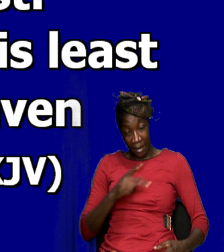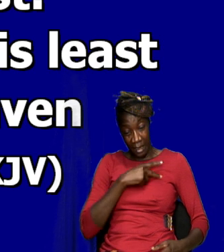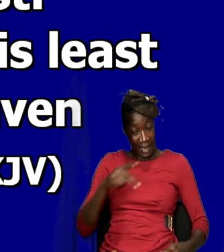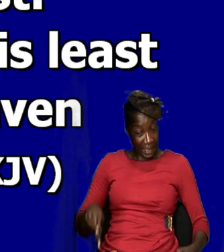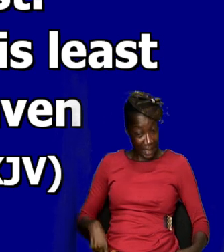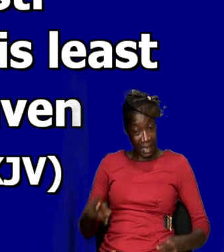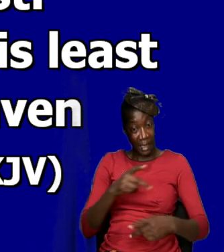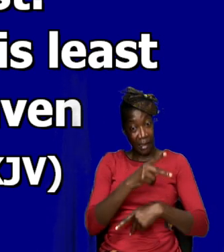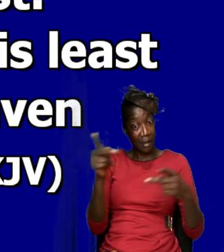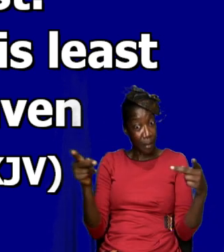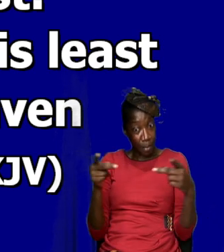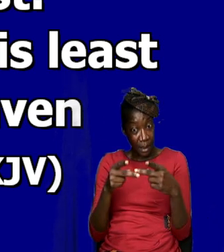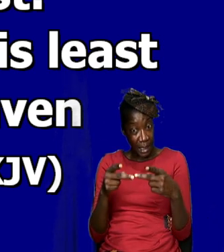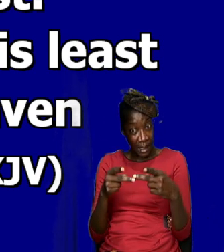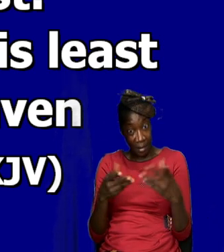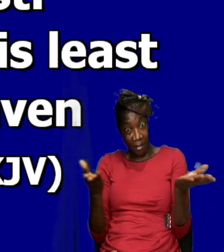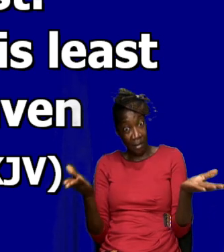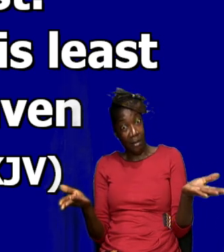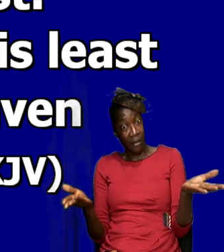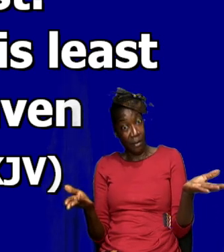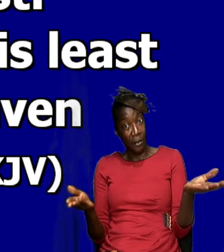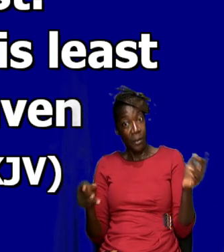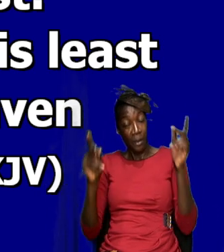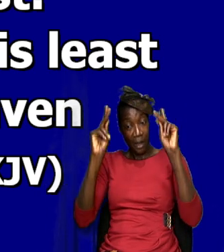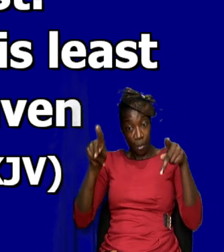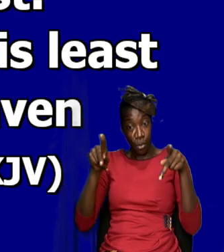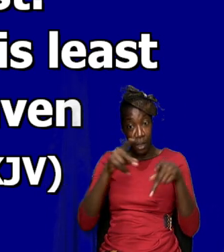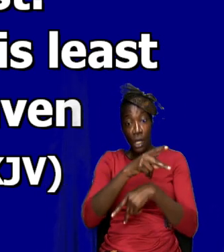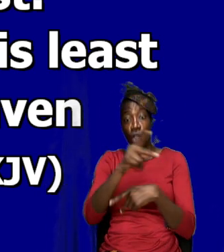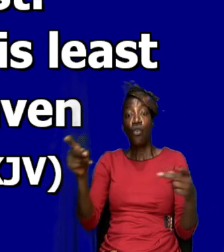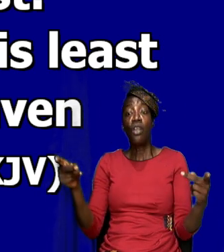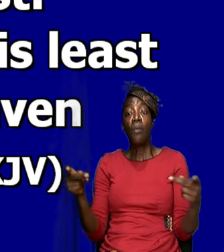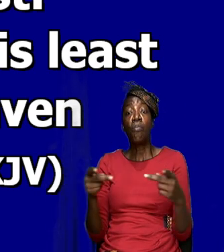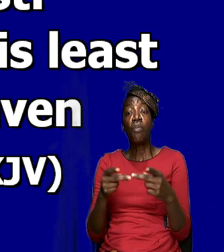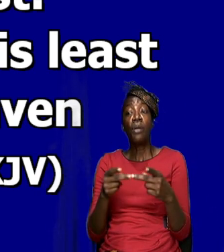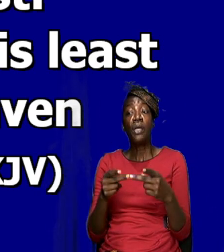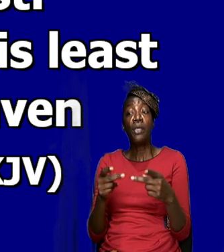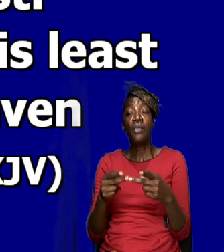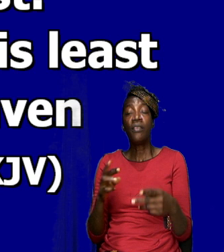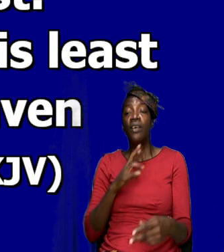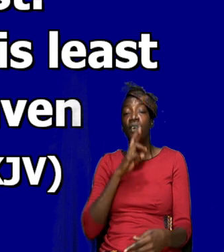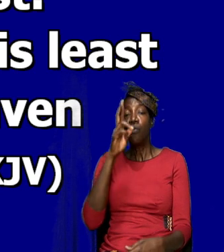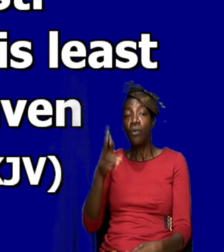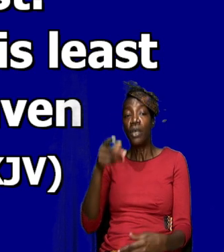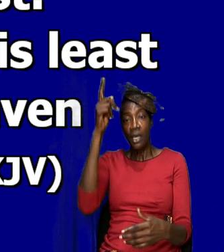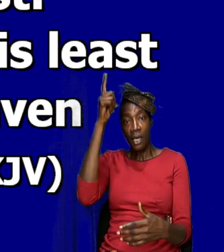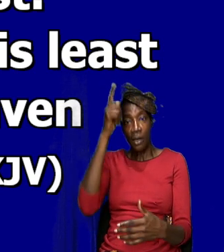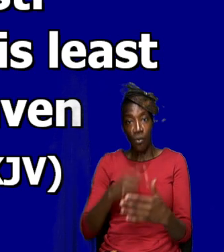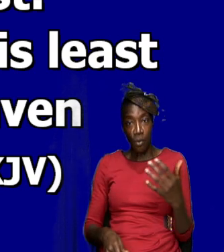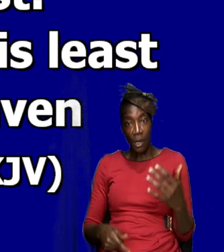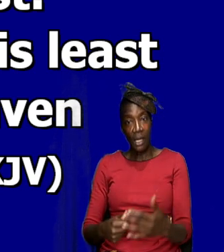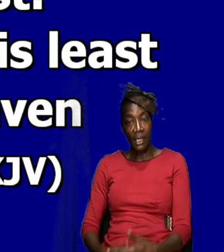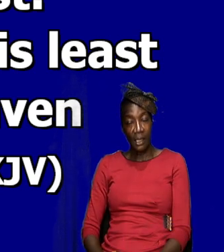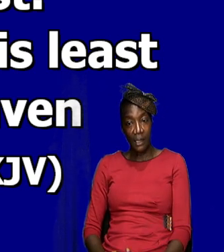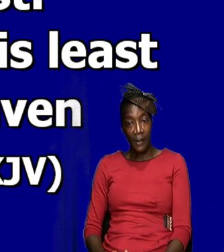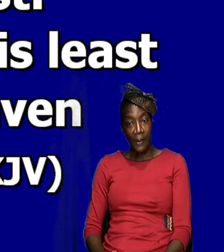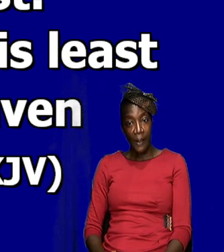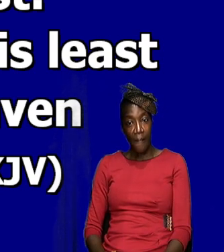puts it to the climatic conditions which really what you know